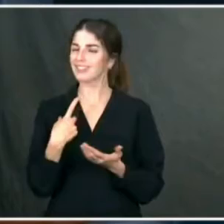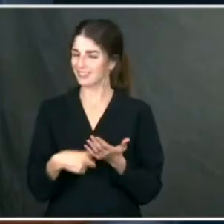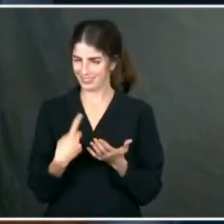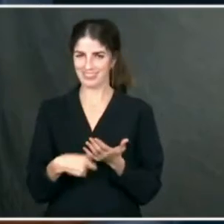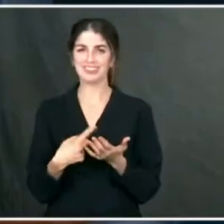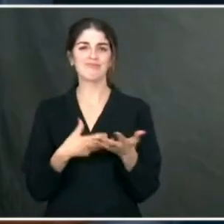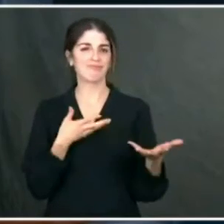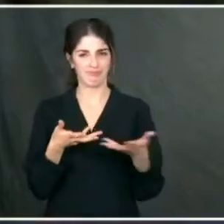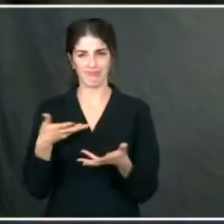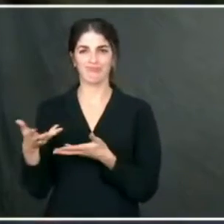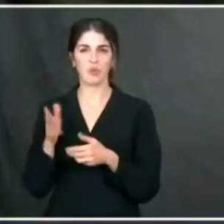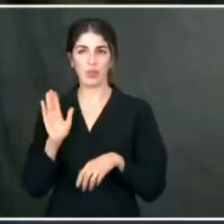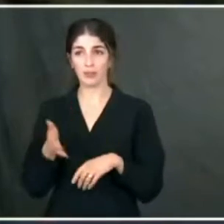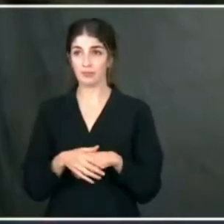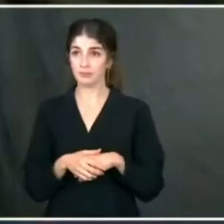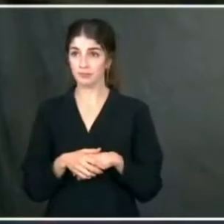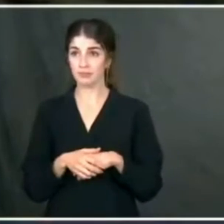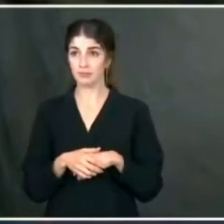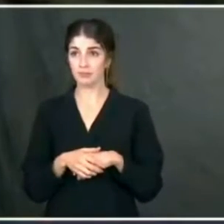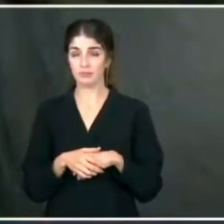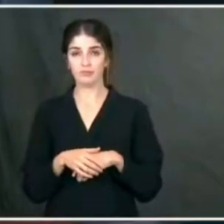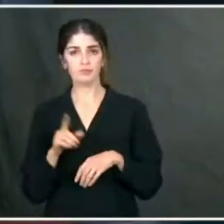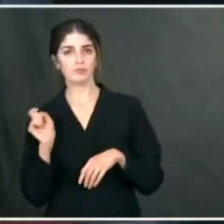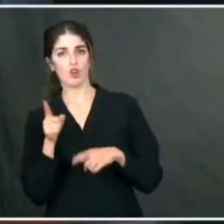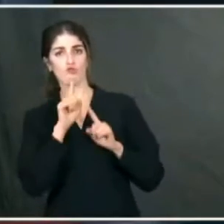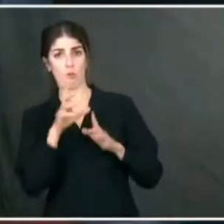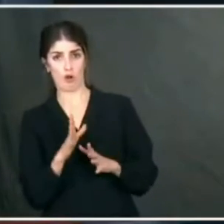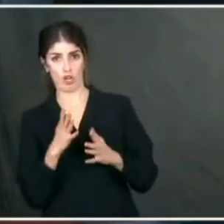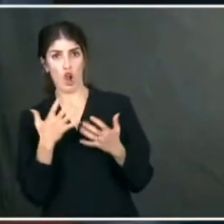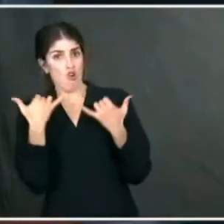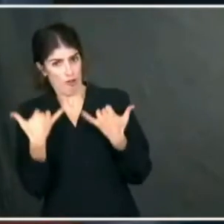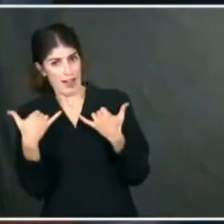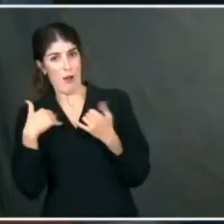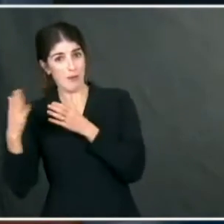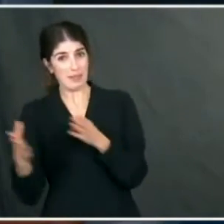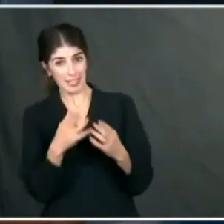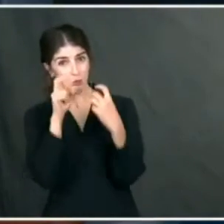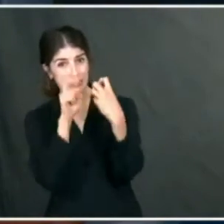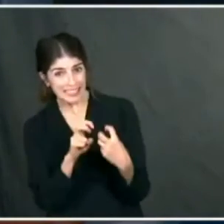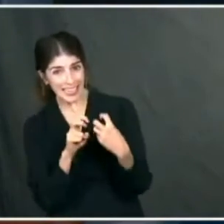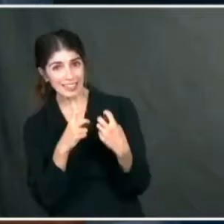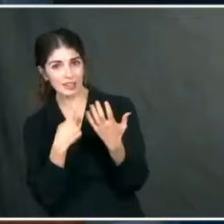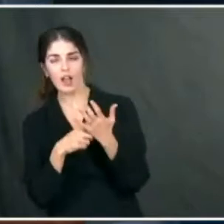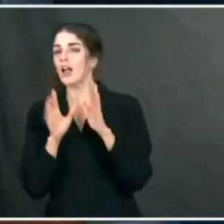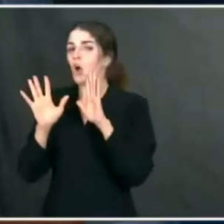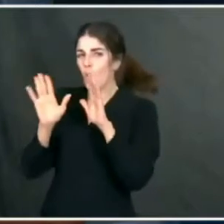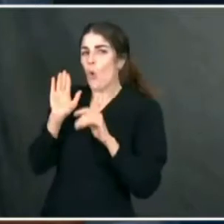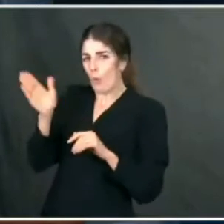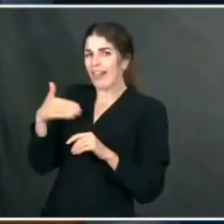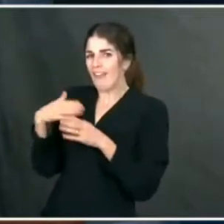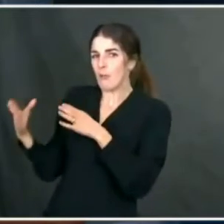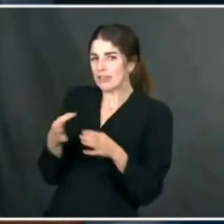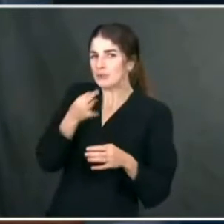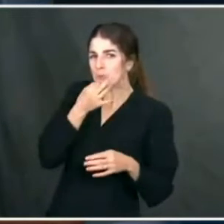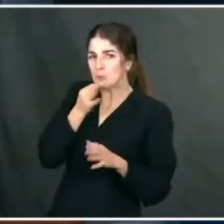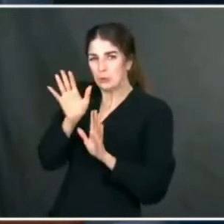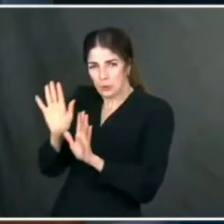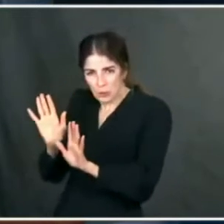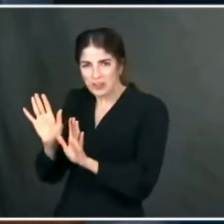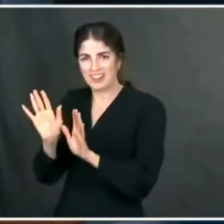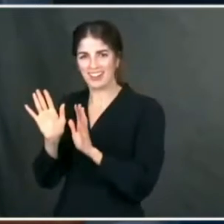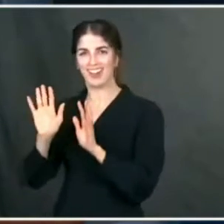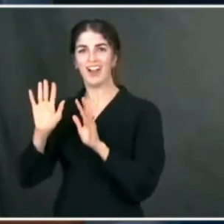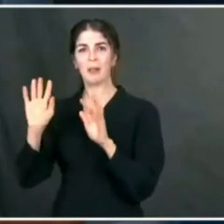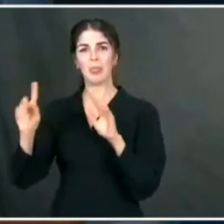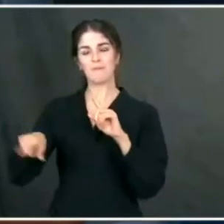Republicans. But no plans right now to sit down with them? Well, I think we will have more to share with you soon in terms of engagement